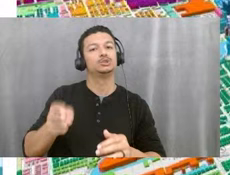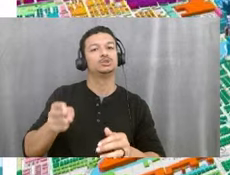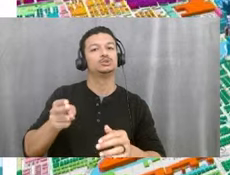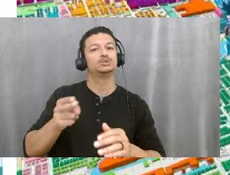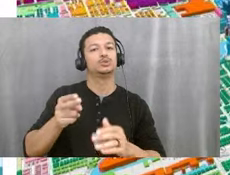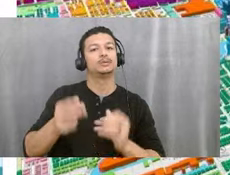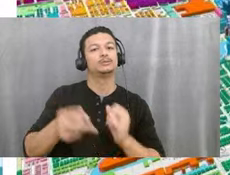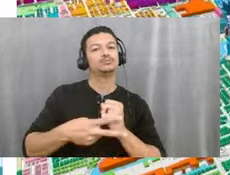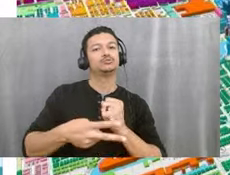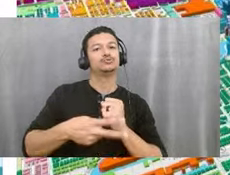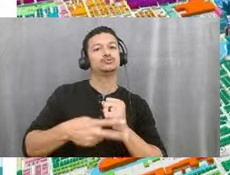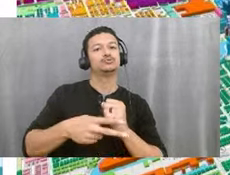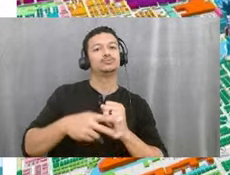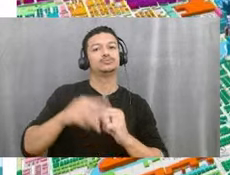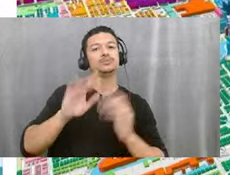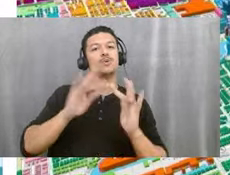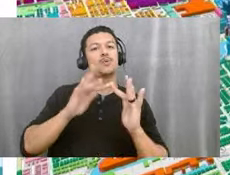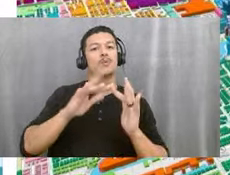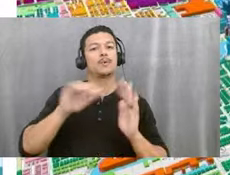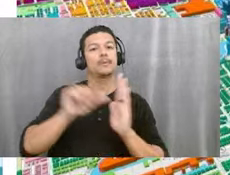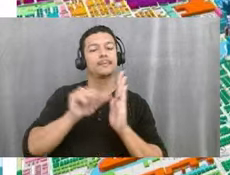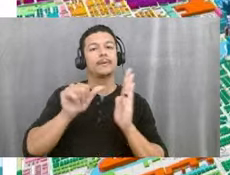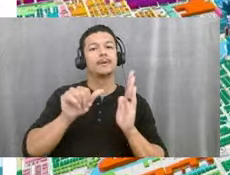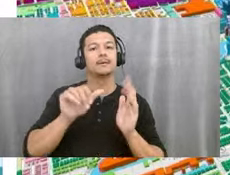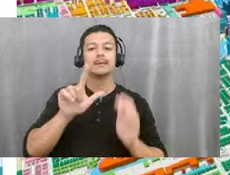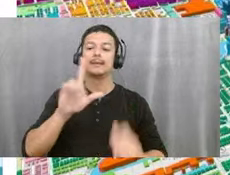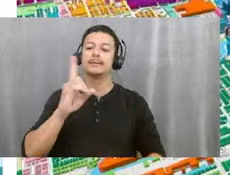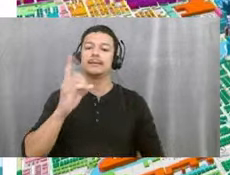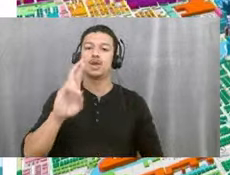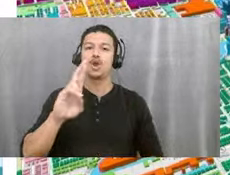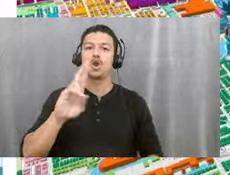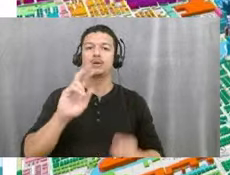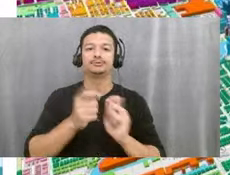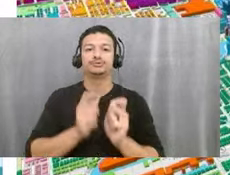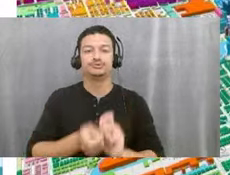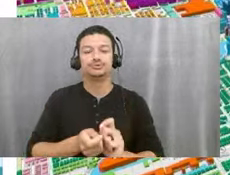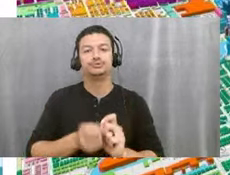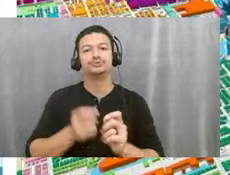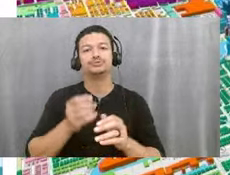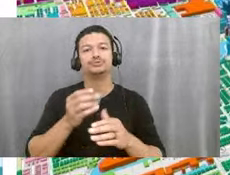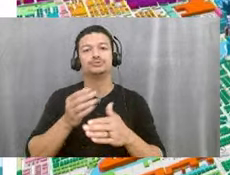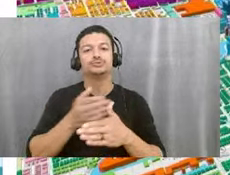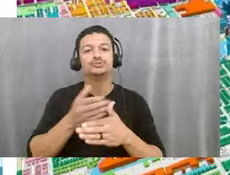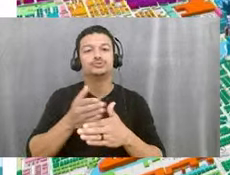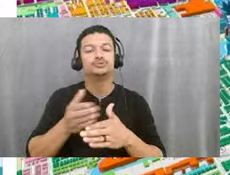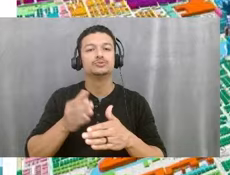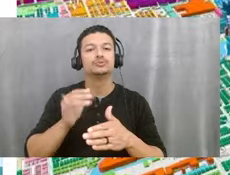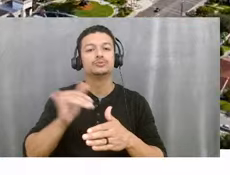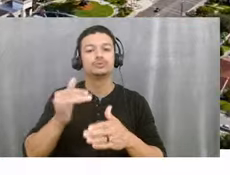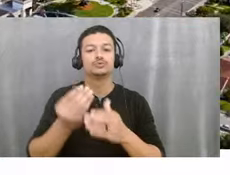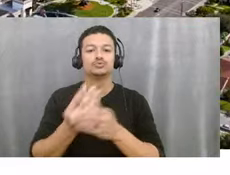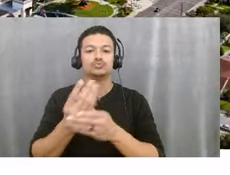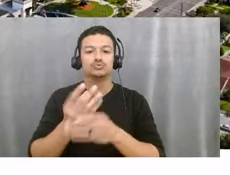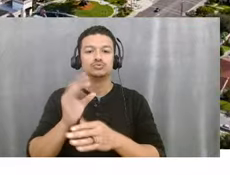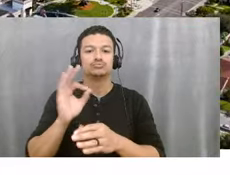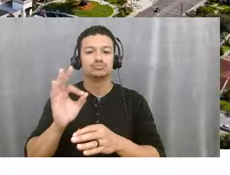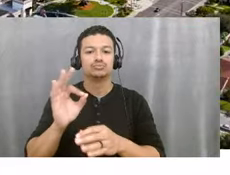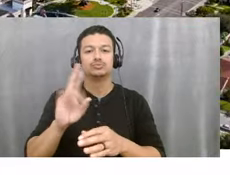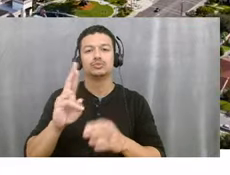had major LDR amendments, including short-term rentals, tree preservations and wireless communication registration regulations.